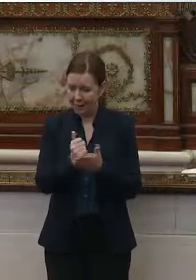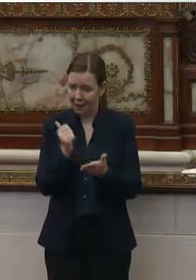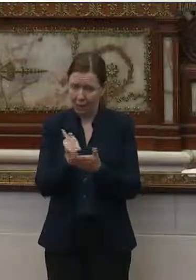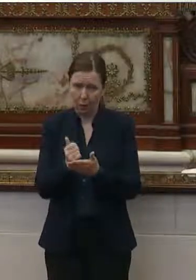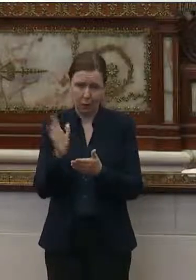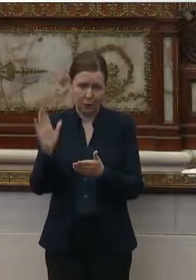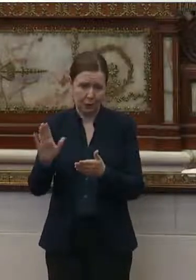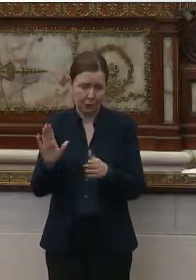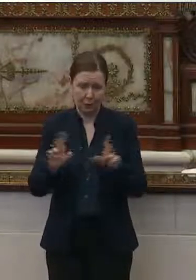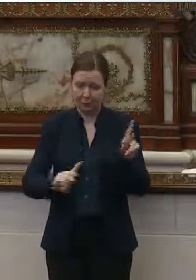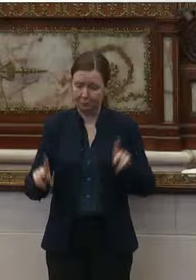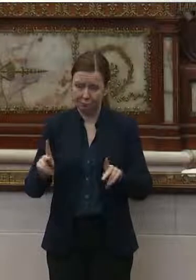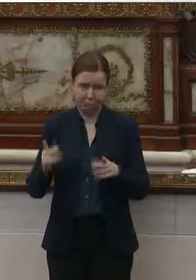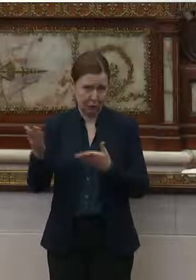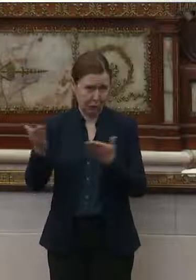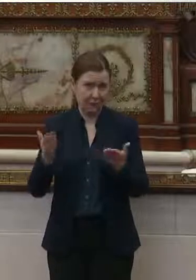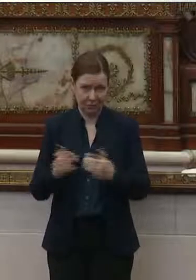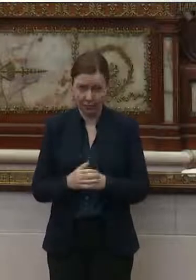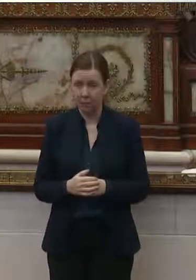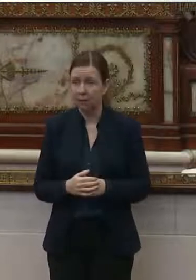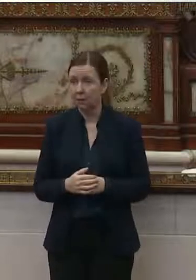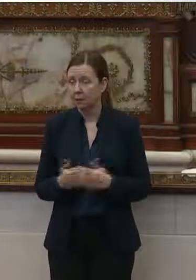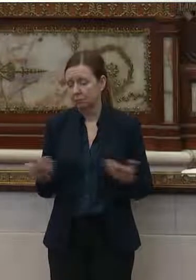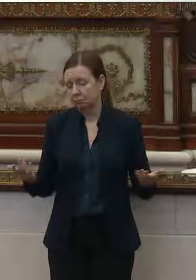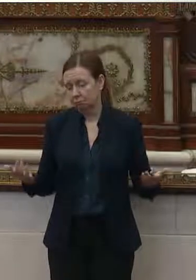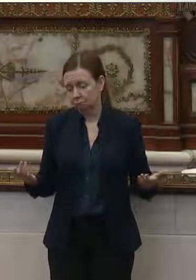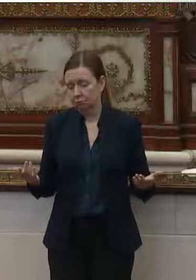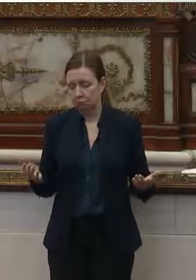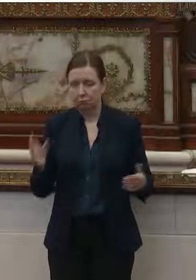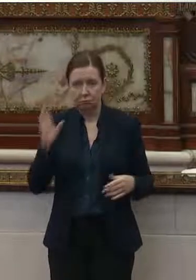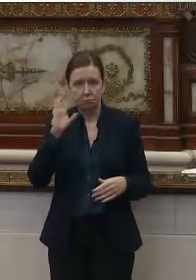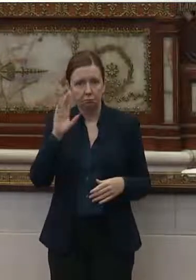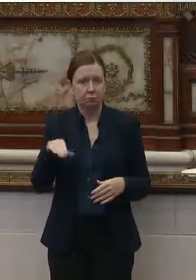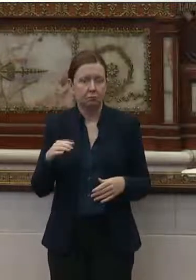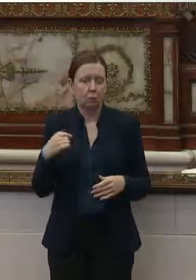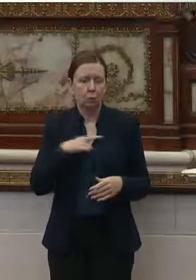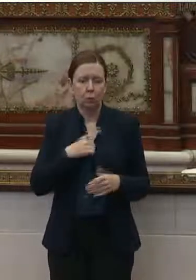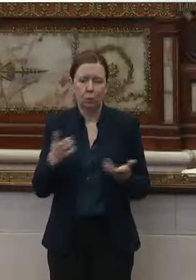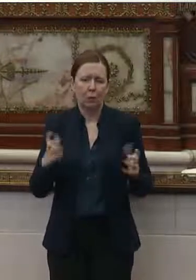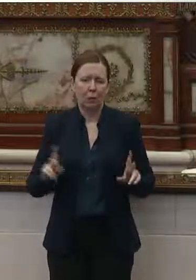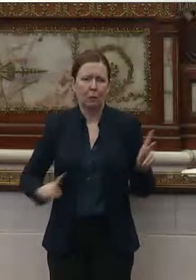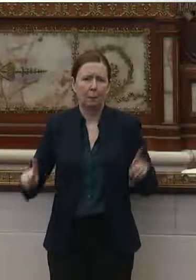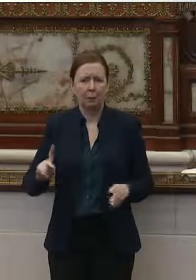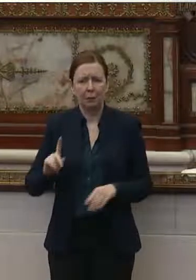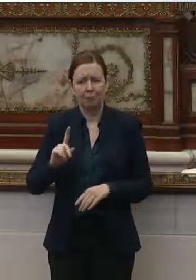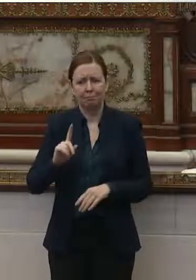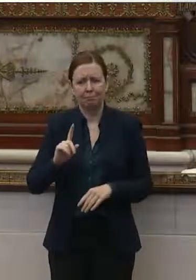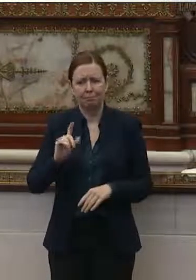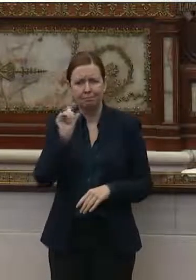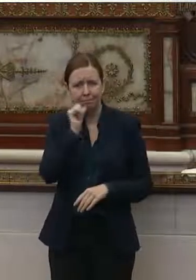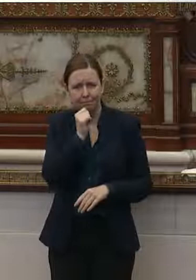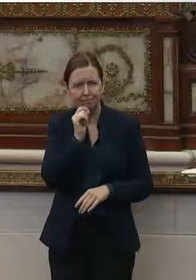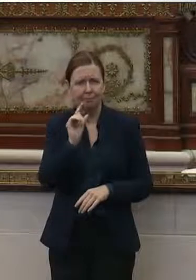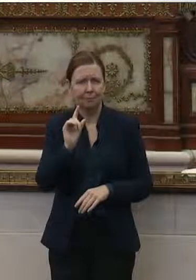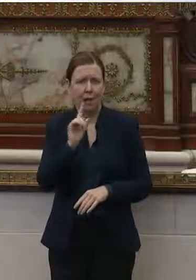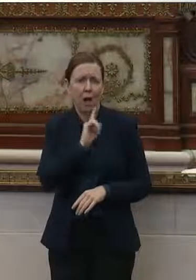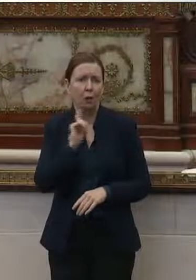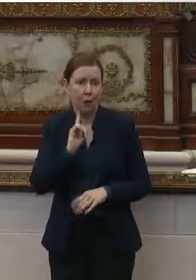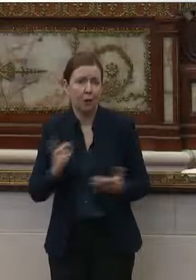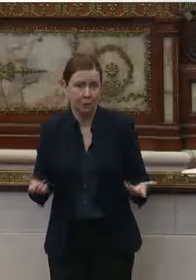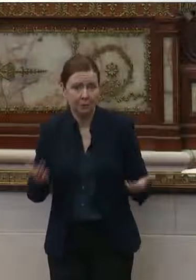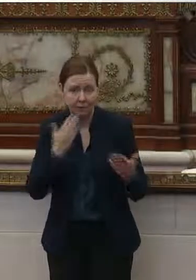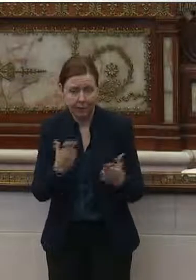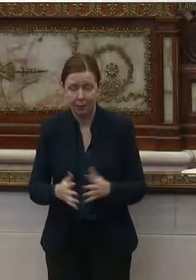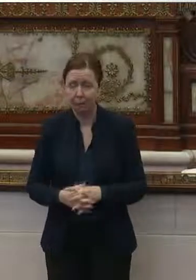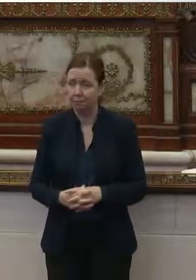constituent services, just know, we don't want people going through this alone. Thank